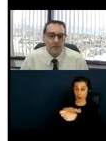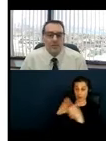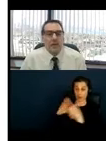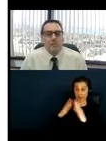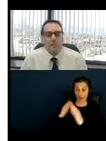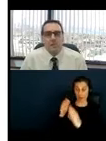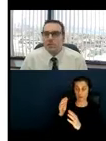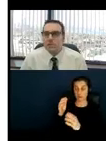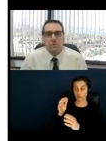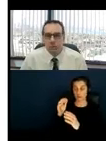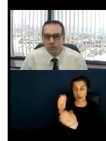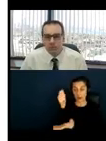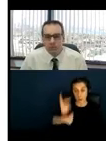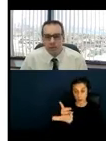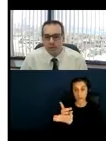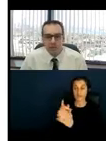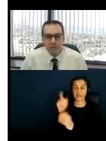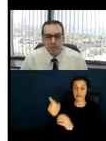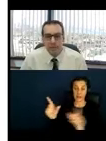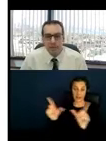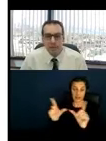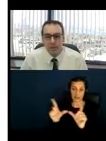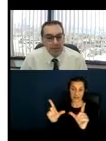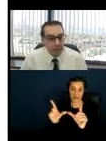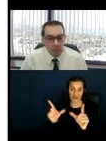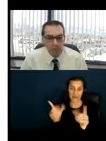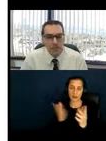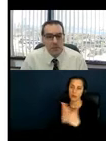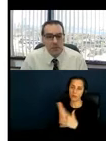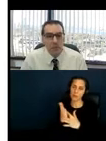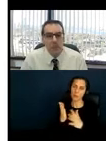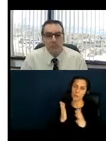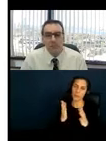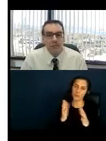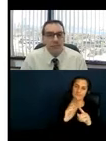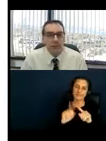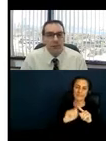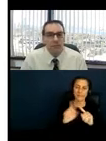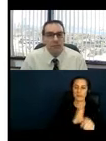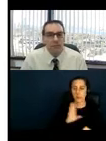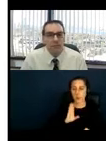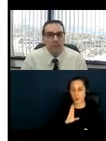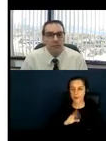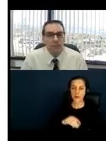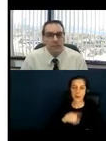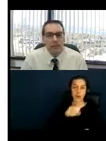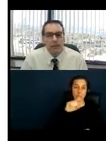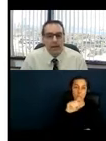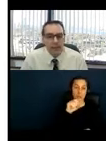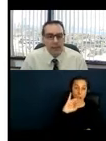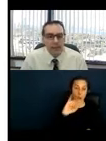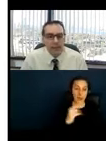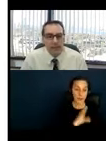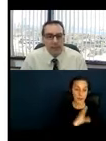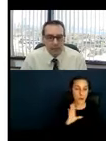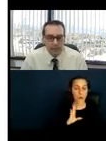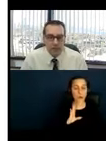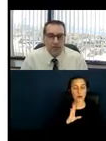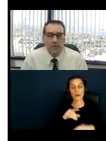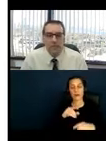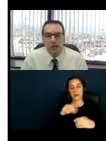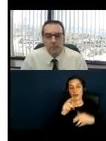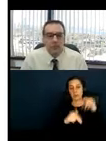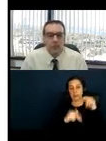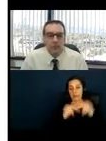oftentimes through municipal boards such as planning boards, zoning boards, building departments, highway, and the